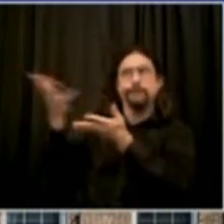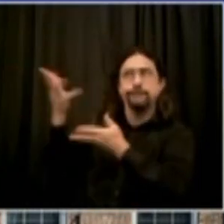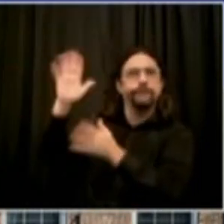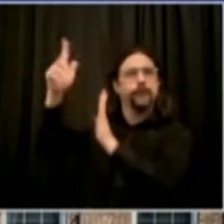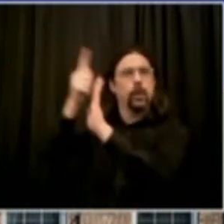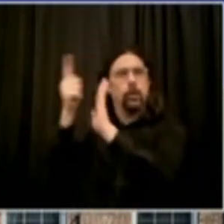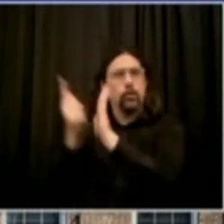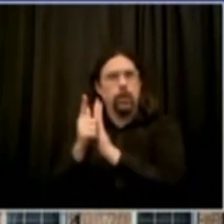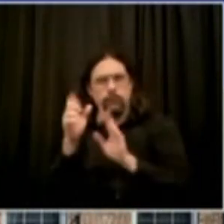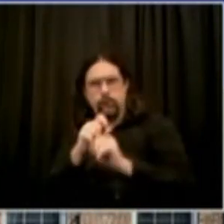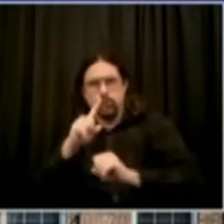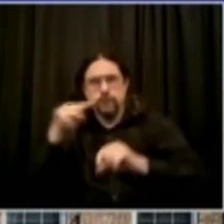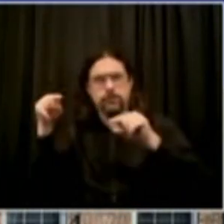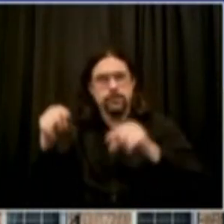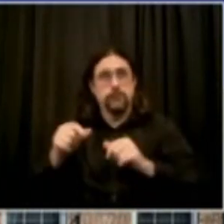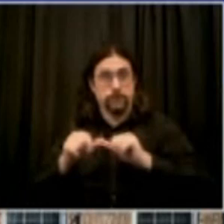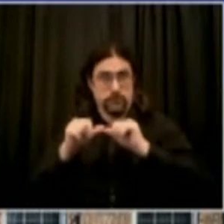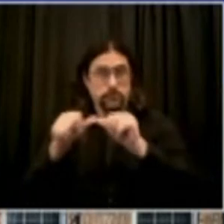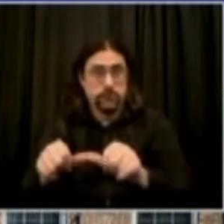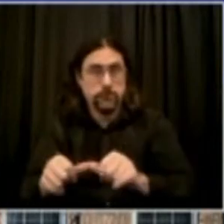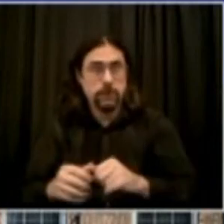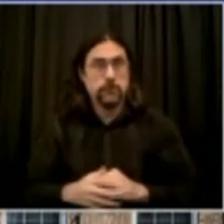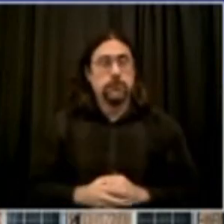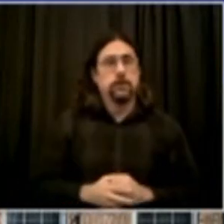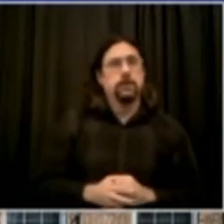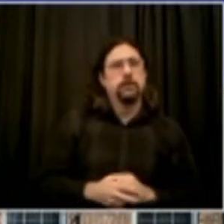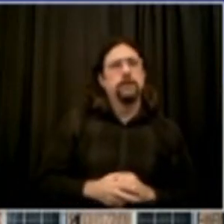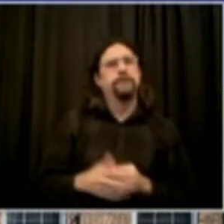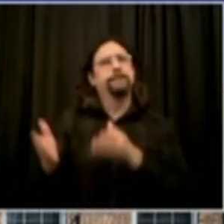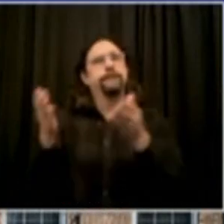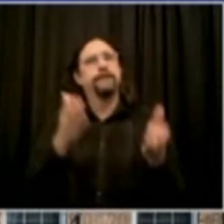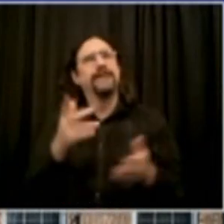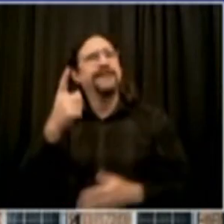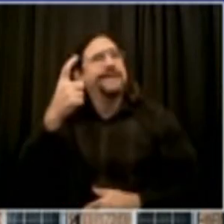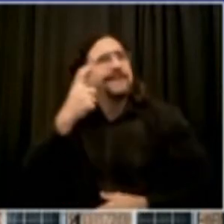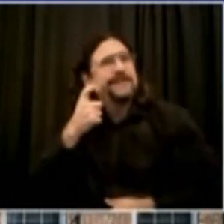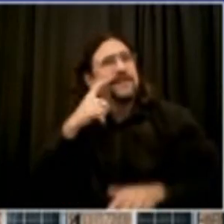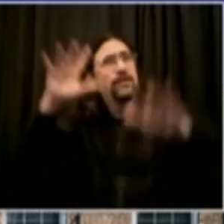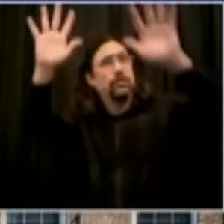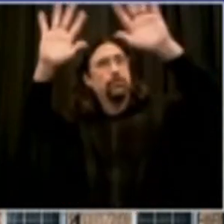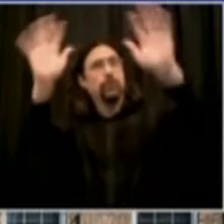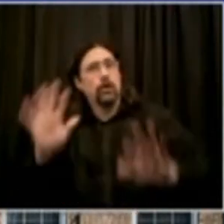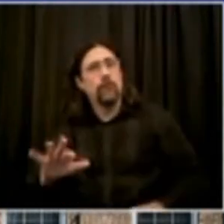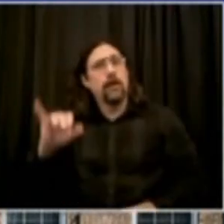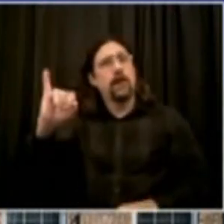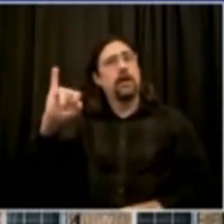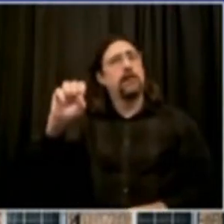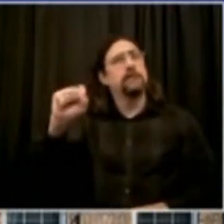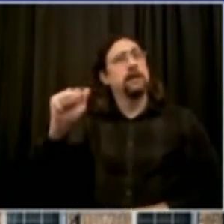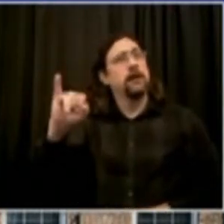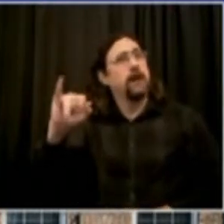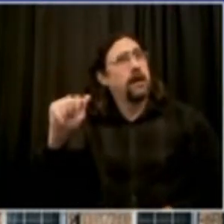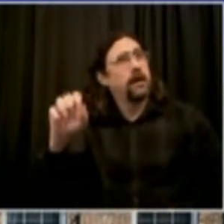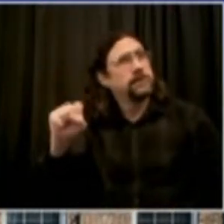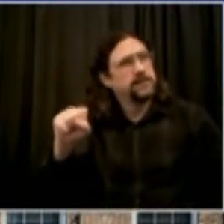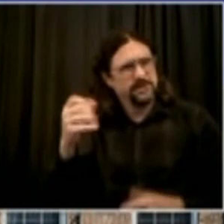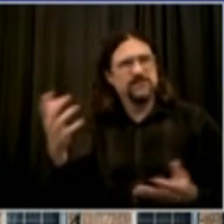Isaias. First of all, the ongoing power outages. This is an unacceptable situation. Con Ed